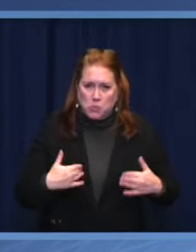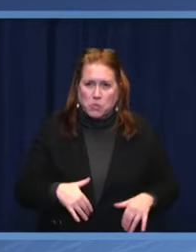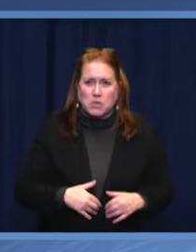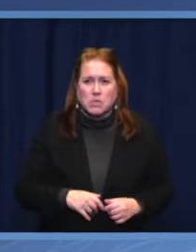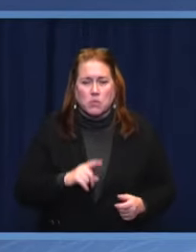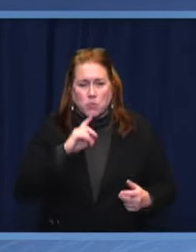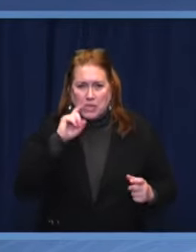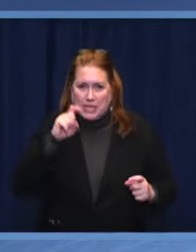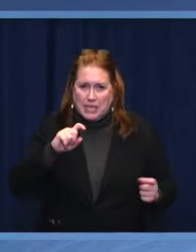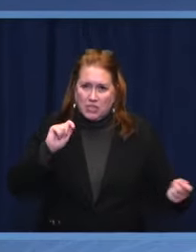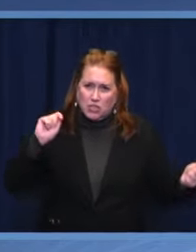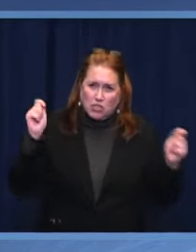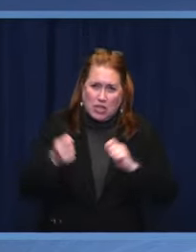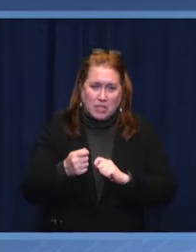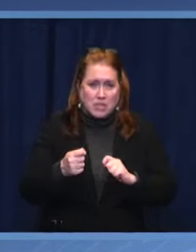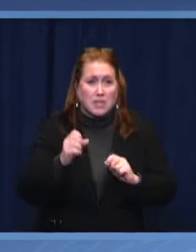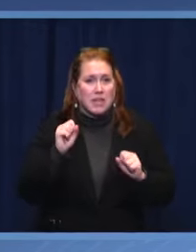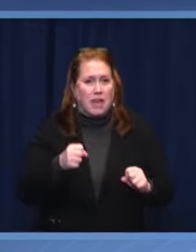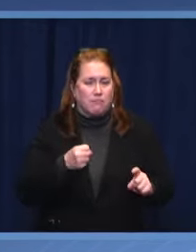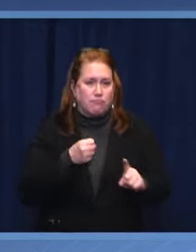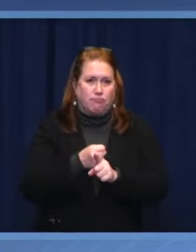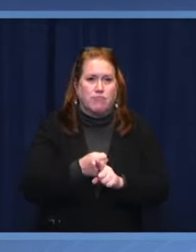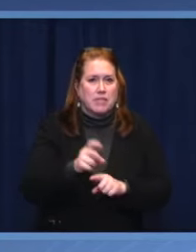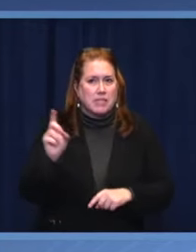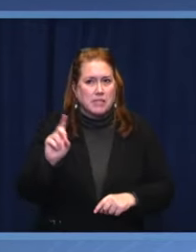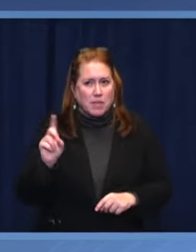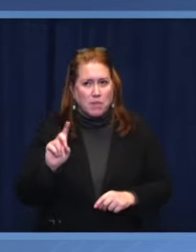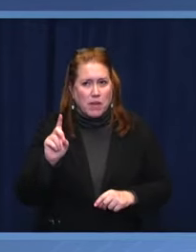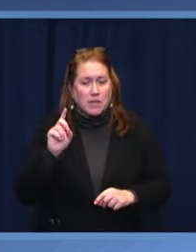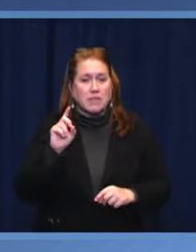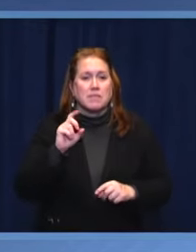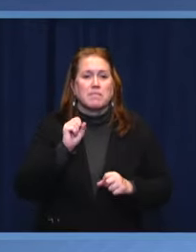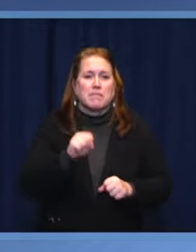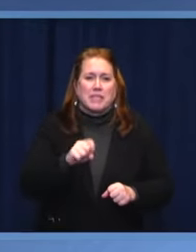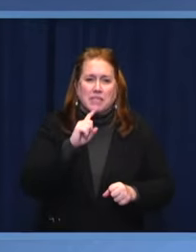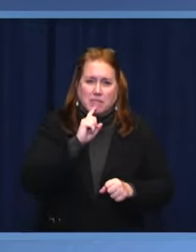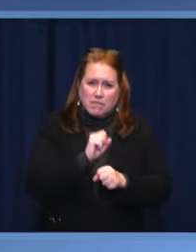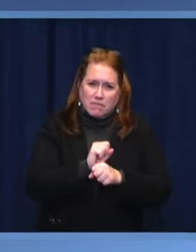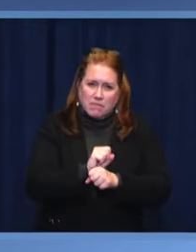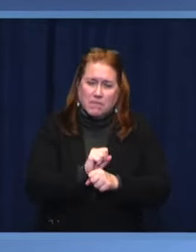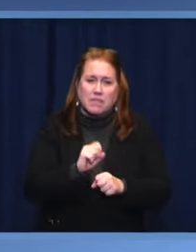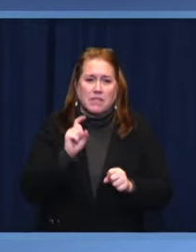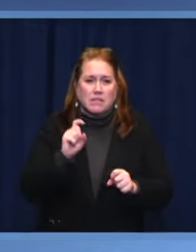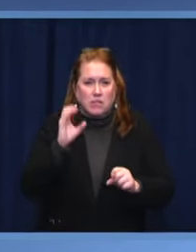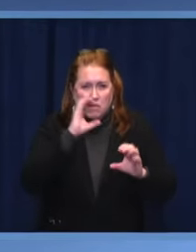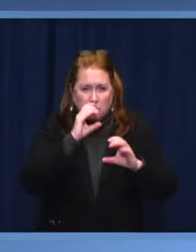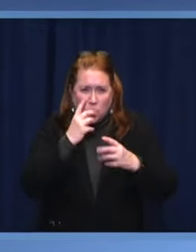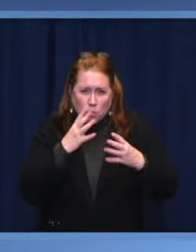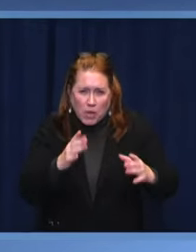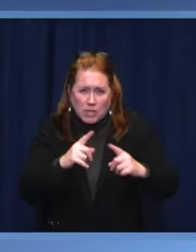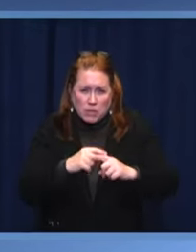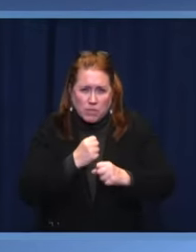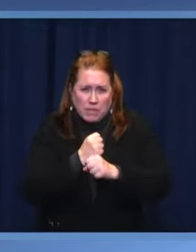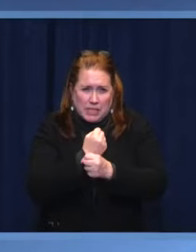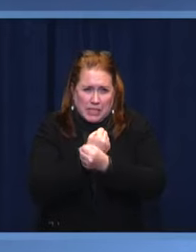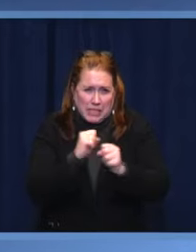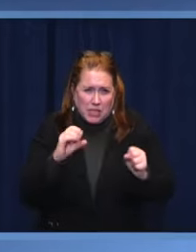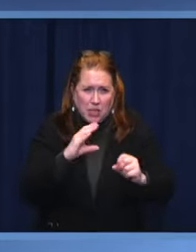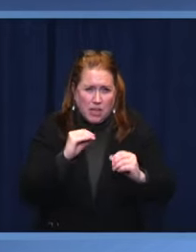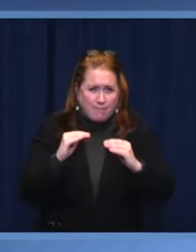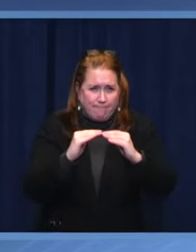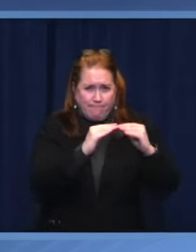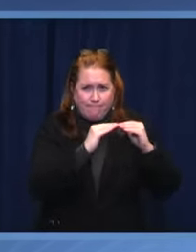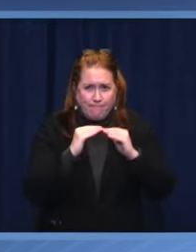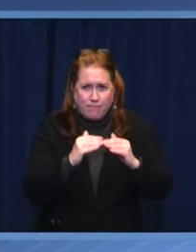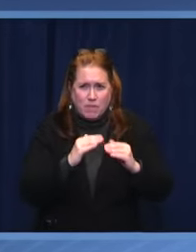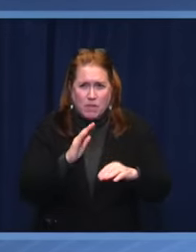can deliver security, economic opportunities and justice. We are calling for democratic allies